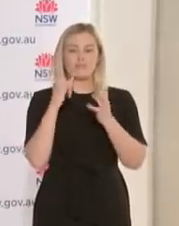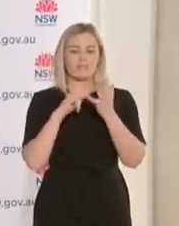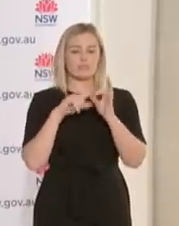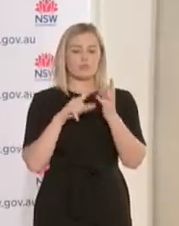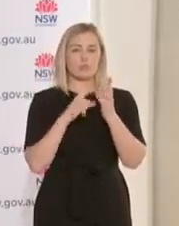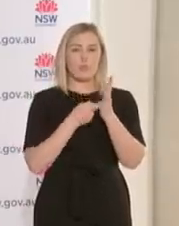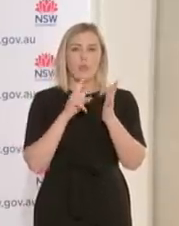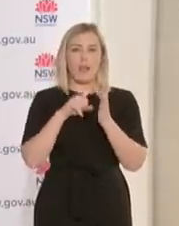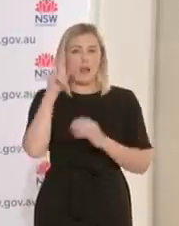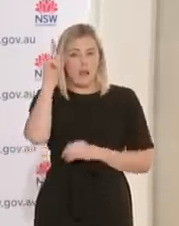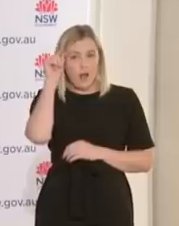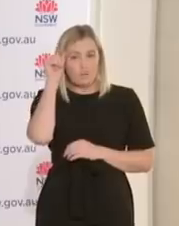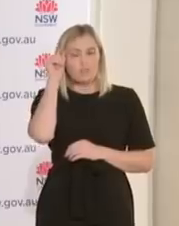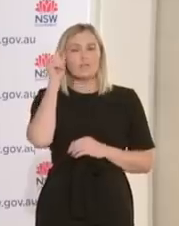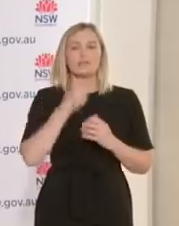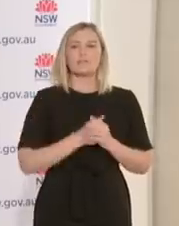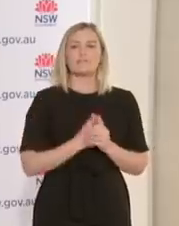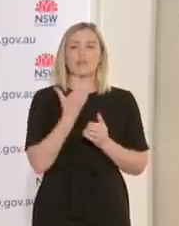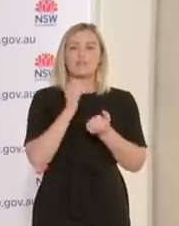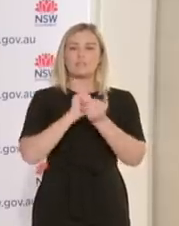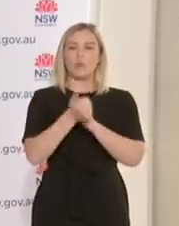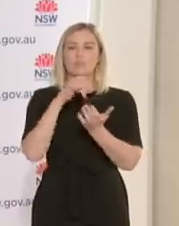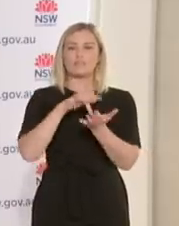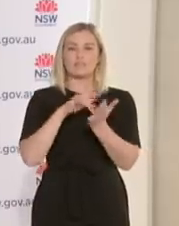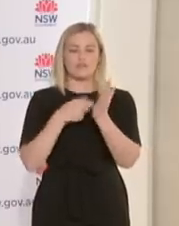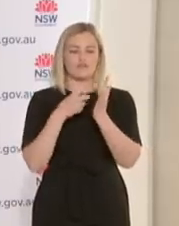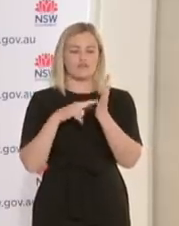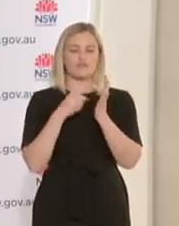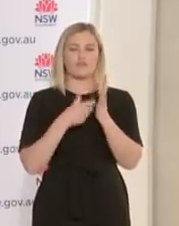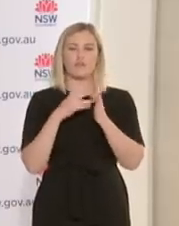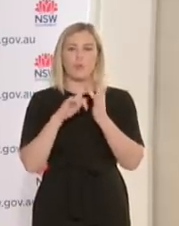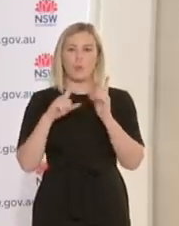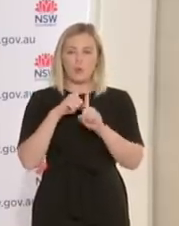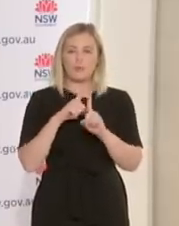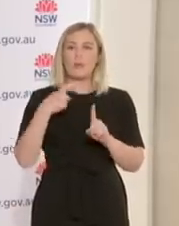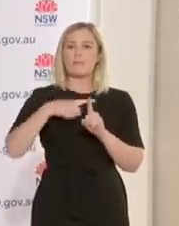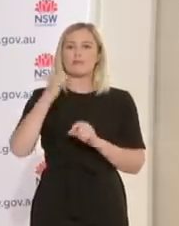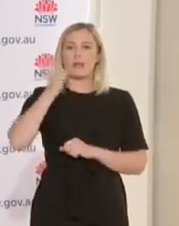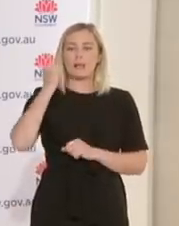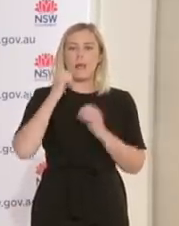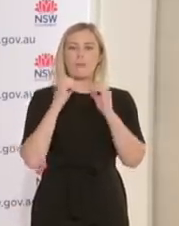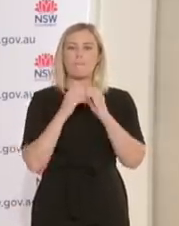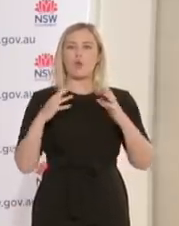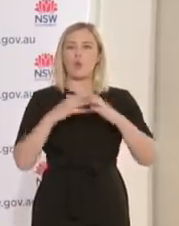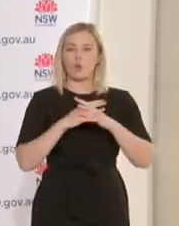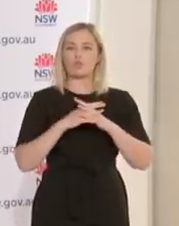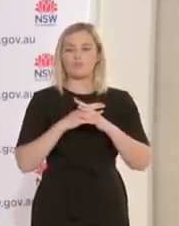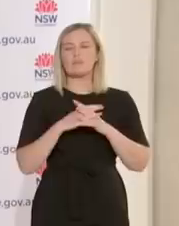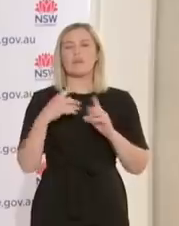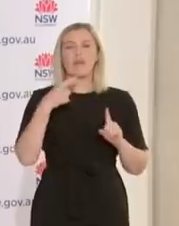the Morris Yemma Indoor Sports Centre at Riverwood, and Club Burwood and the National Centre for Indigenous Education at Redfern.